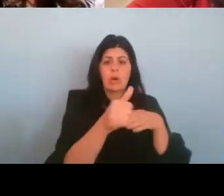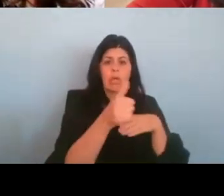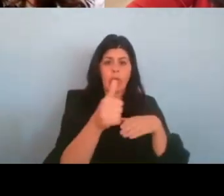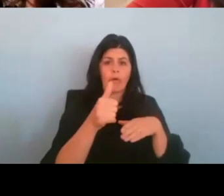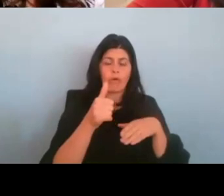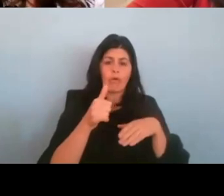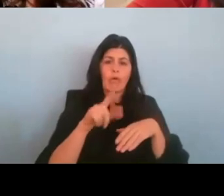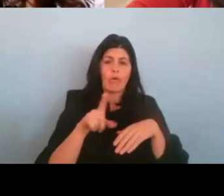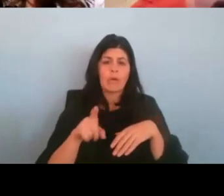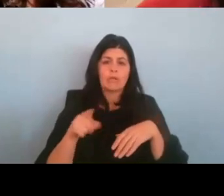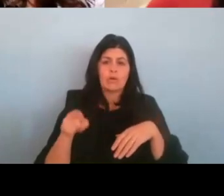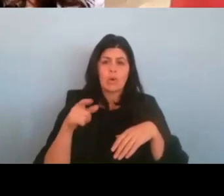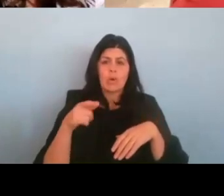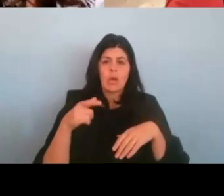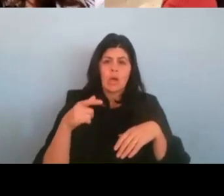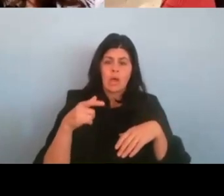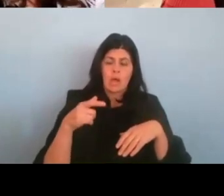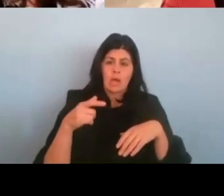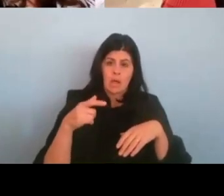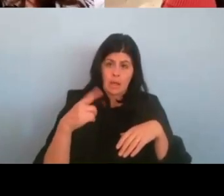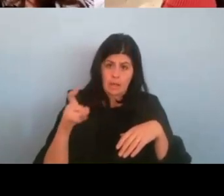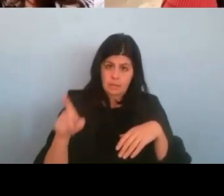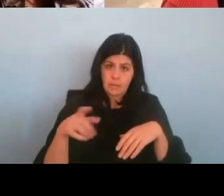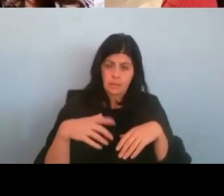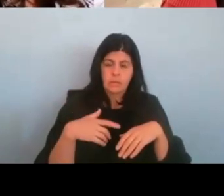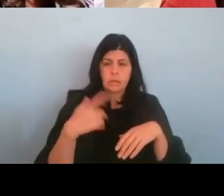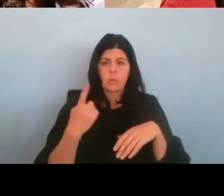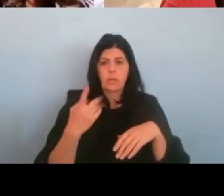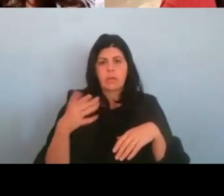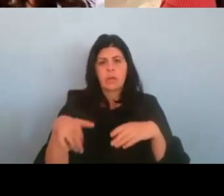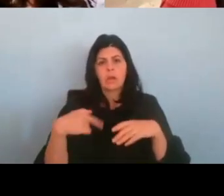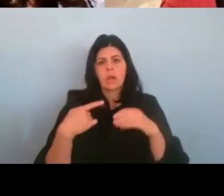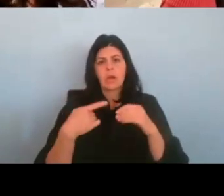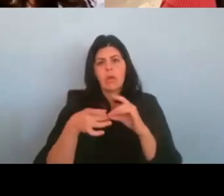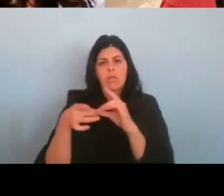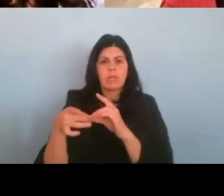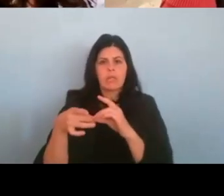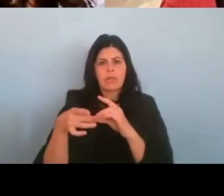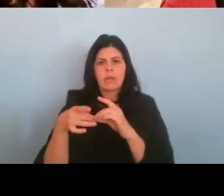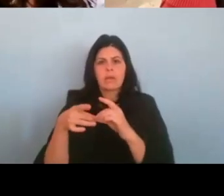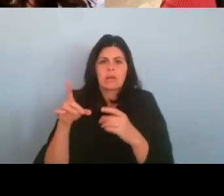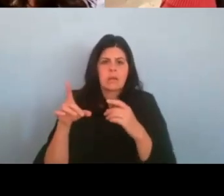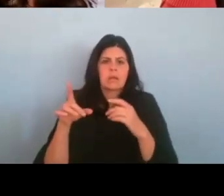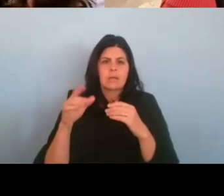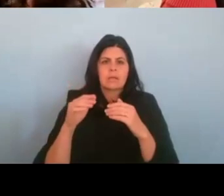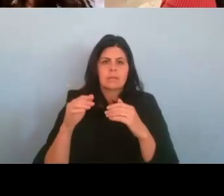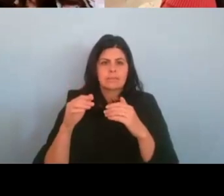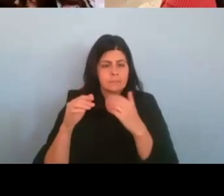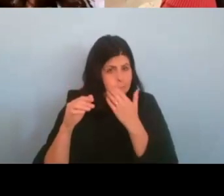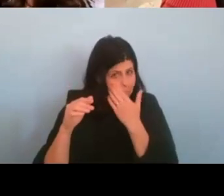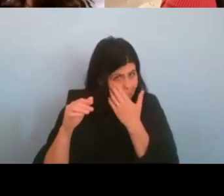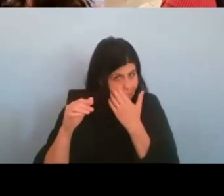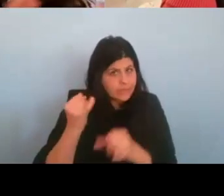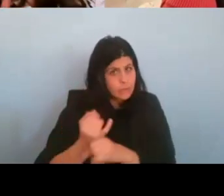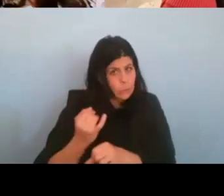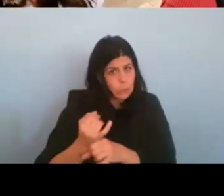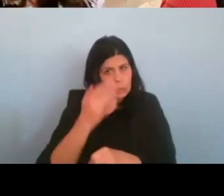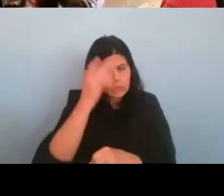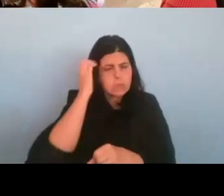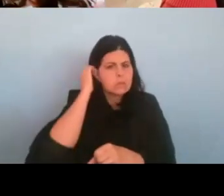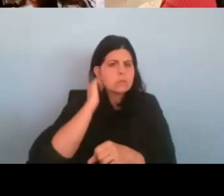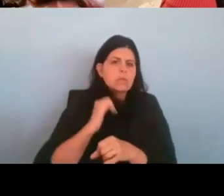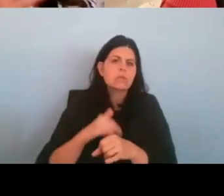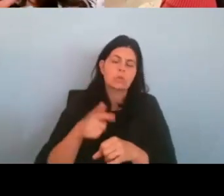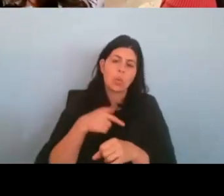um, about, uh, one of the themes, which was around the detriment of institutions. So, so look, we've come very